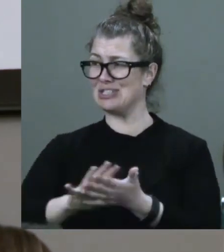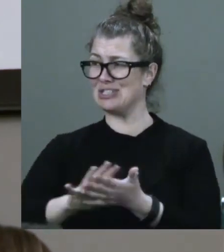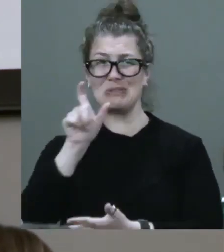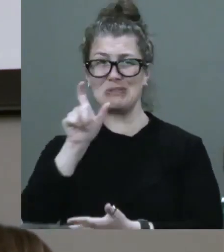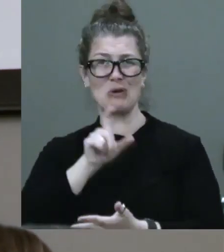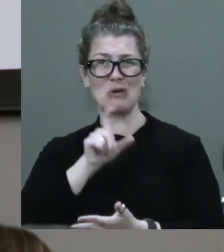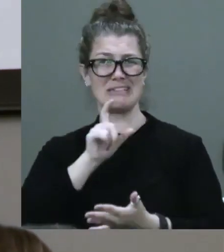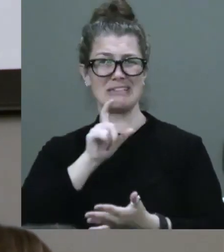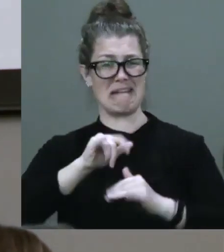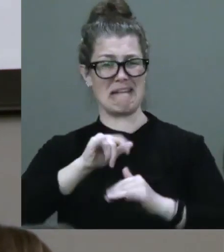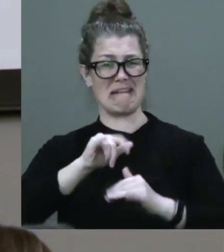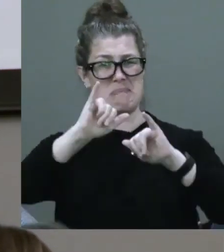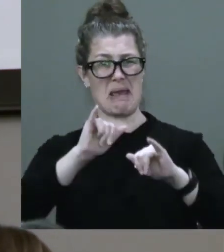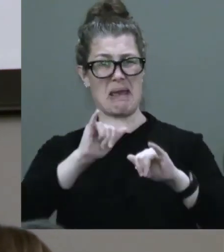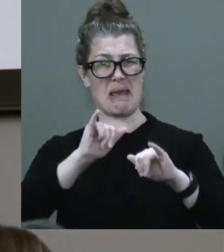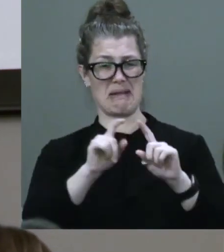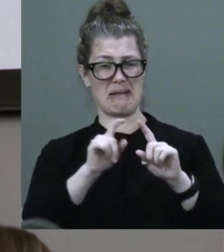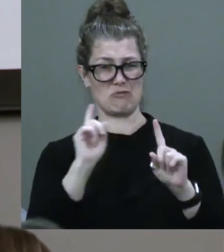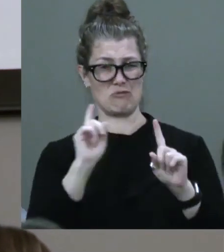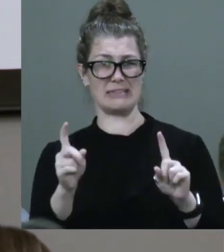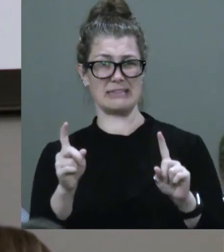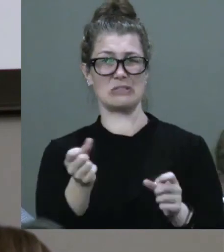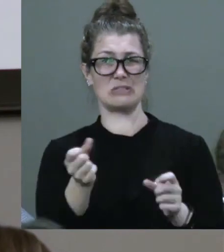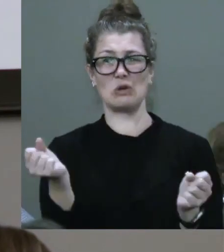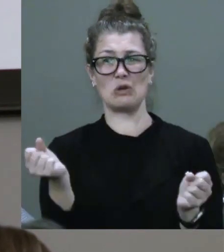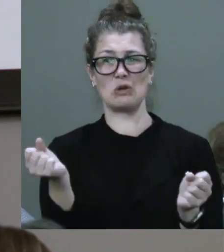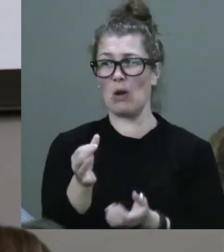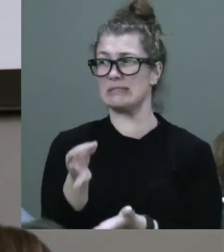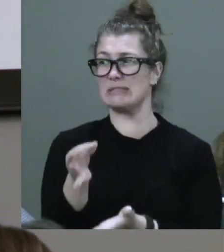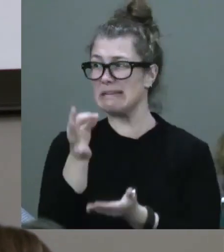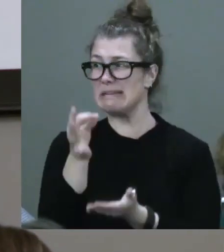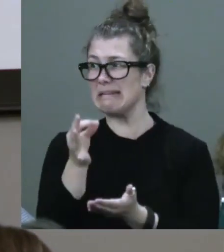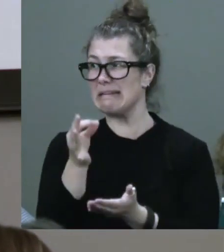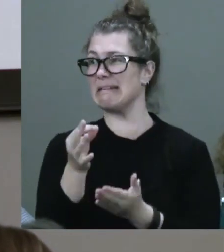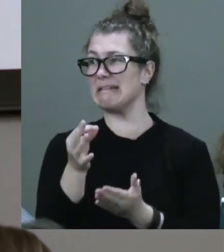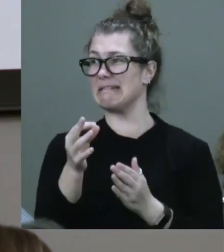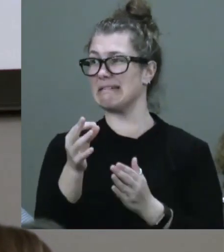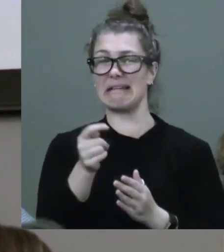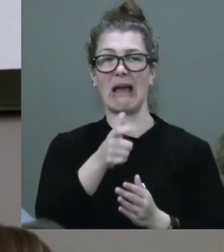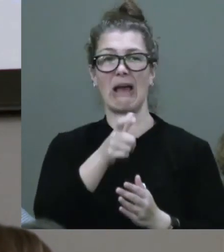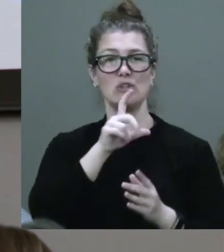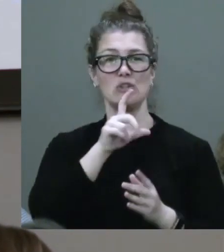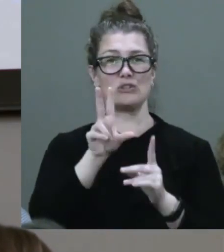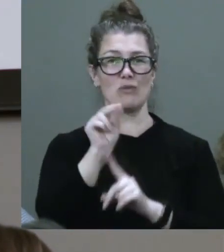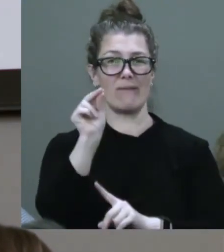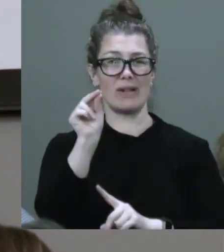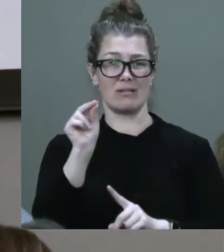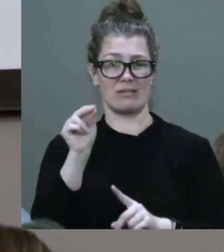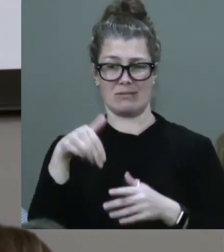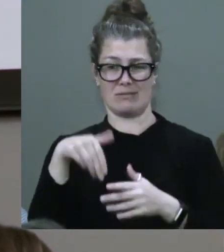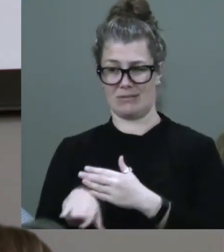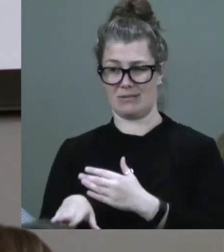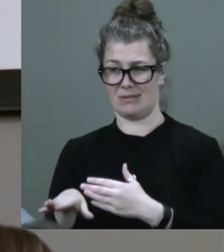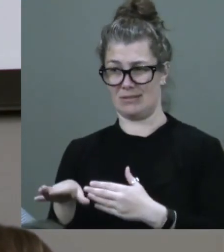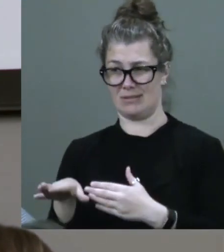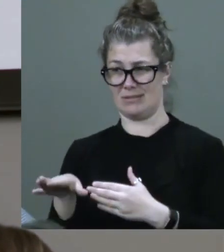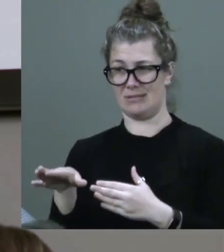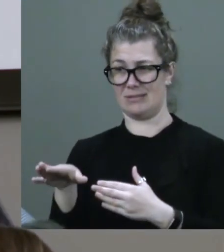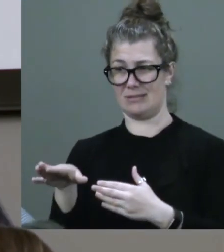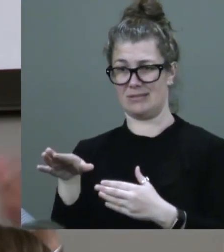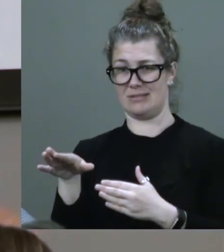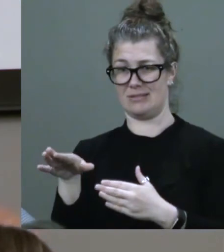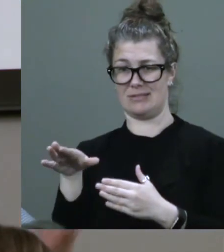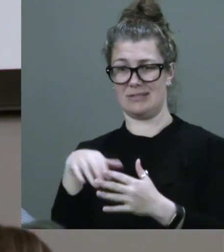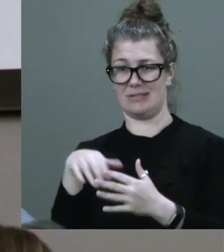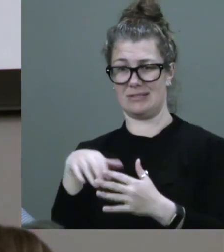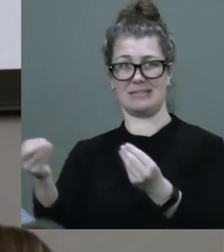and, you know, cold cups of tea at 12 o'clock in an afternoon, you know, in a bloody thing in the middle of the week. Like